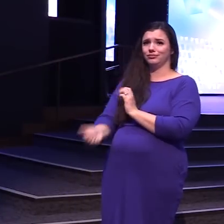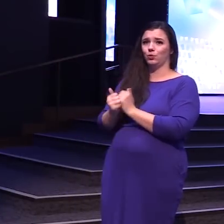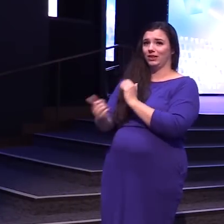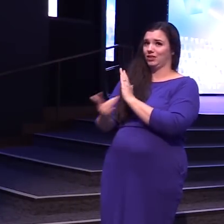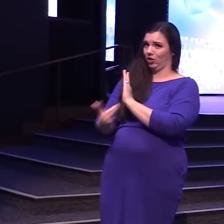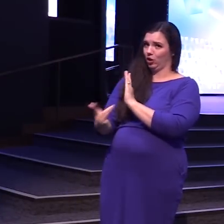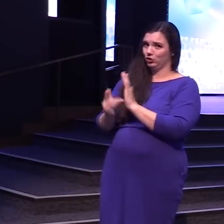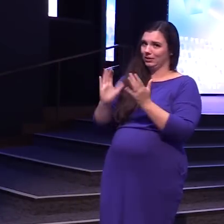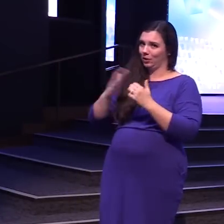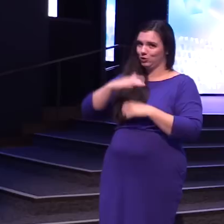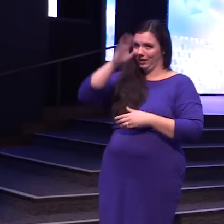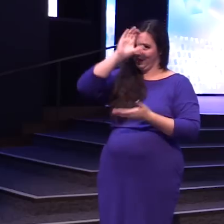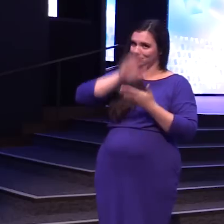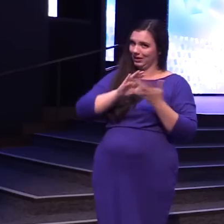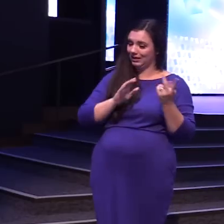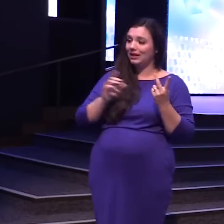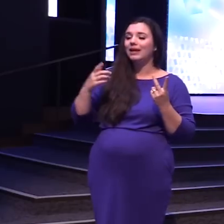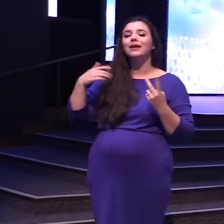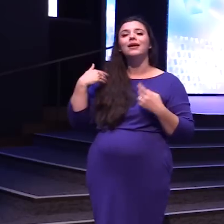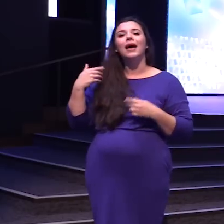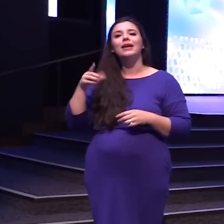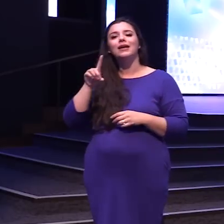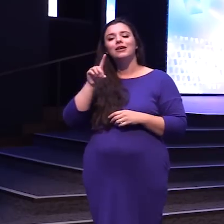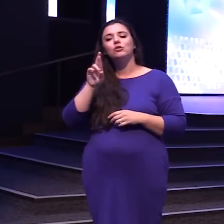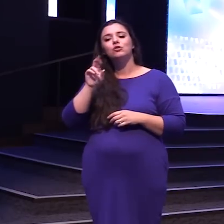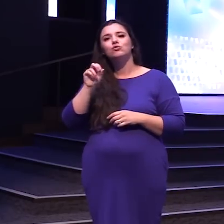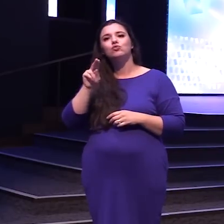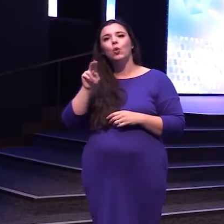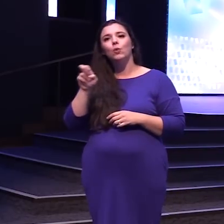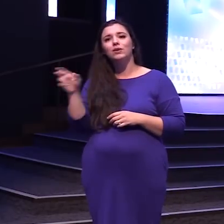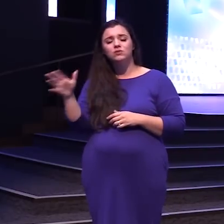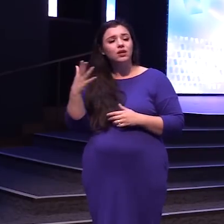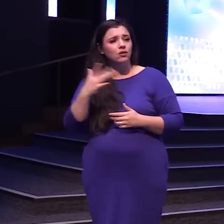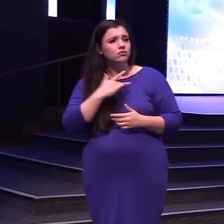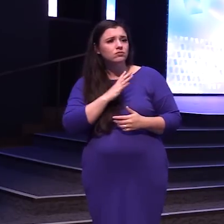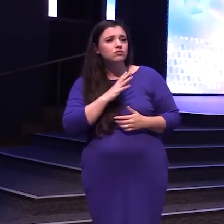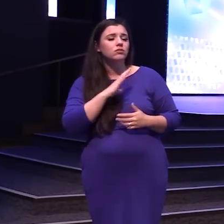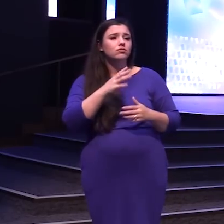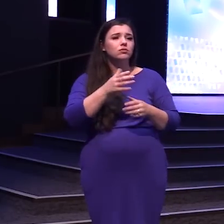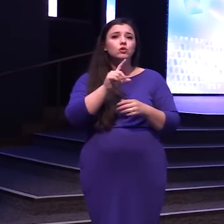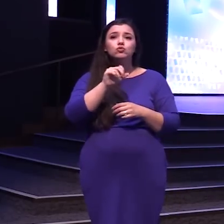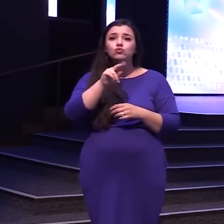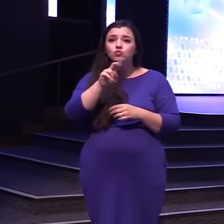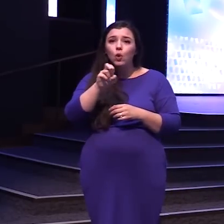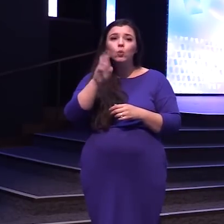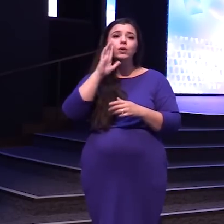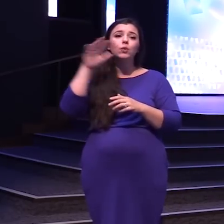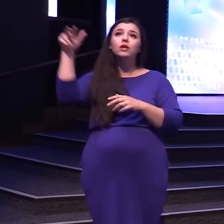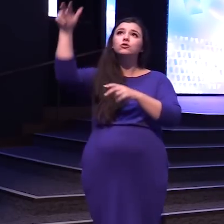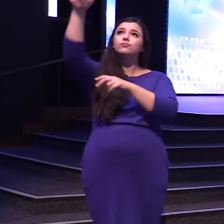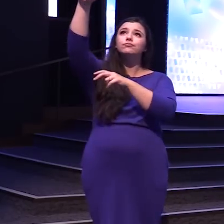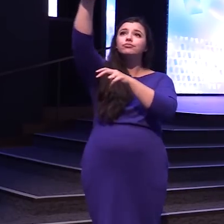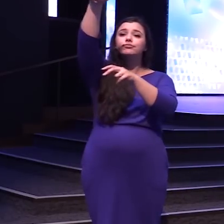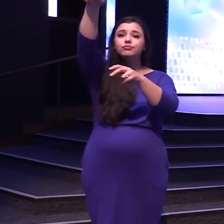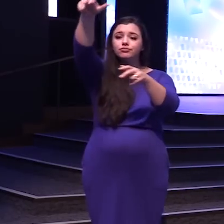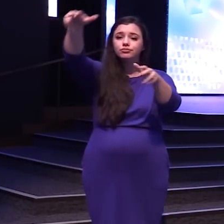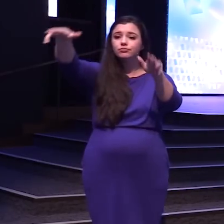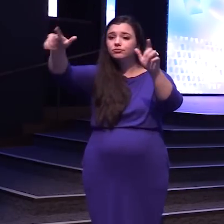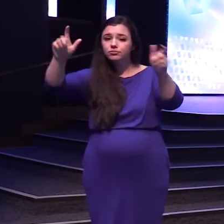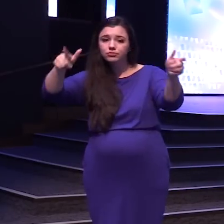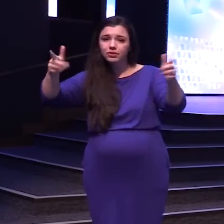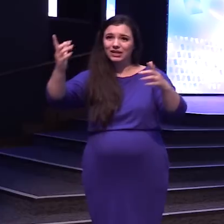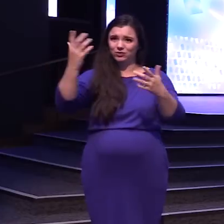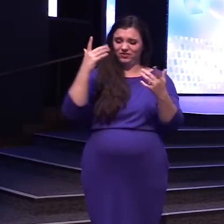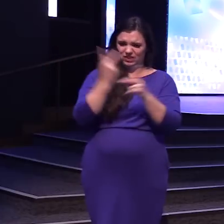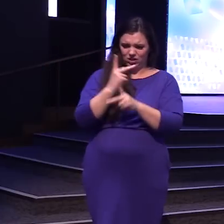or I Had a drone And he was like Hey I have this drone I'll just go get Footage of your land For you Because it was Really hard to navigate Like where are Going to put a